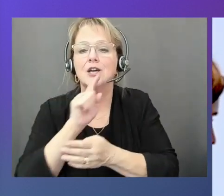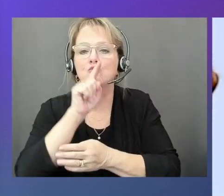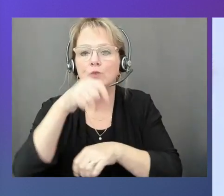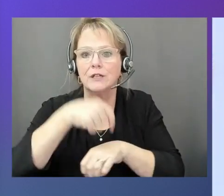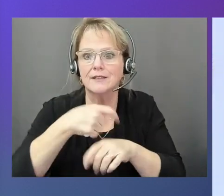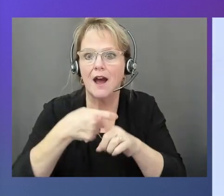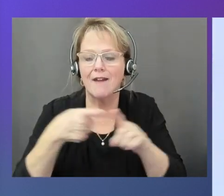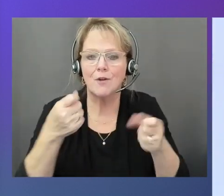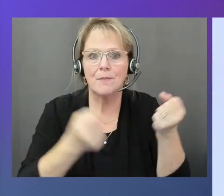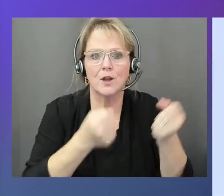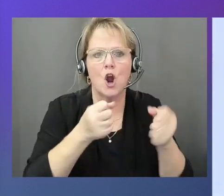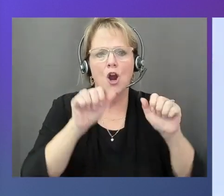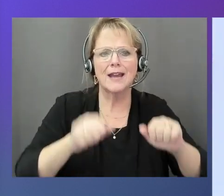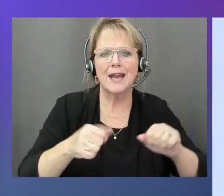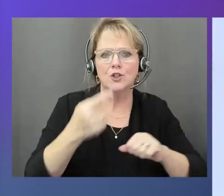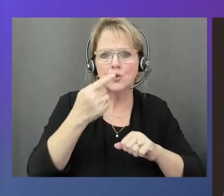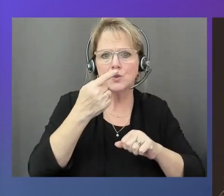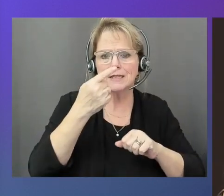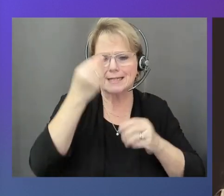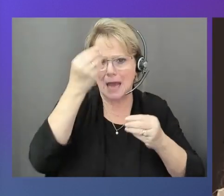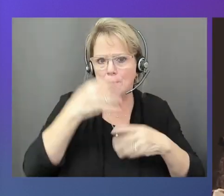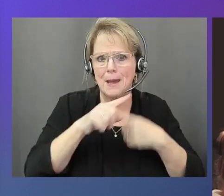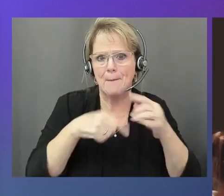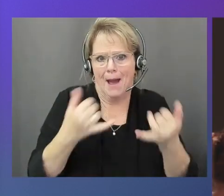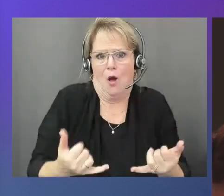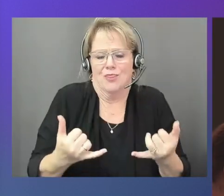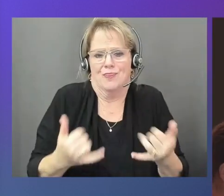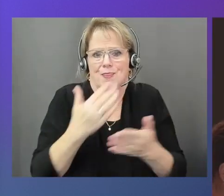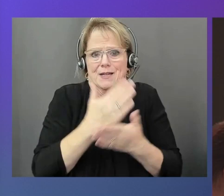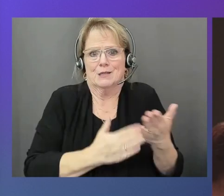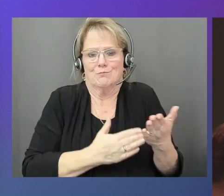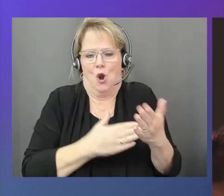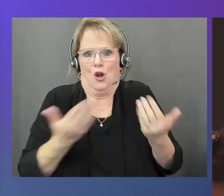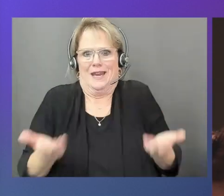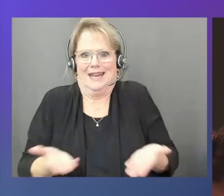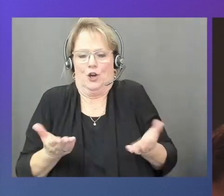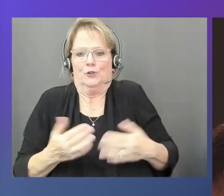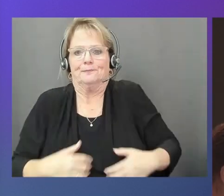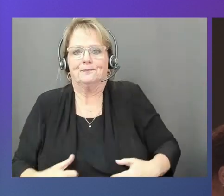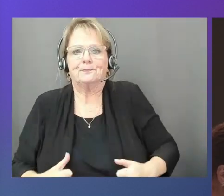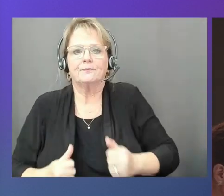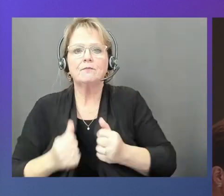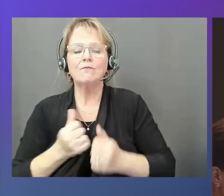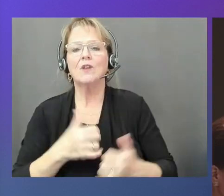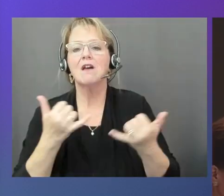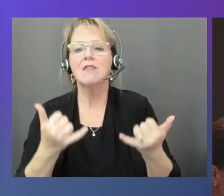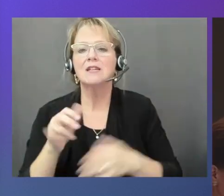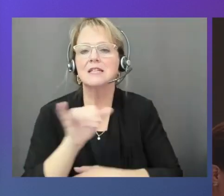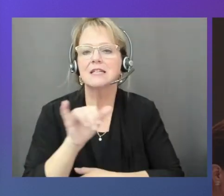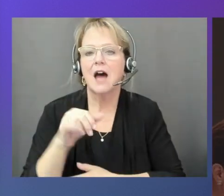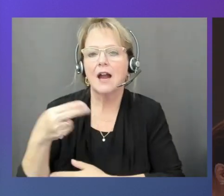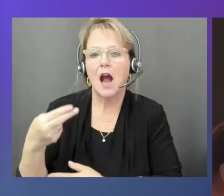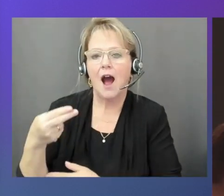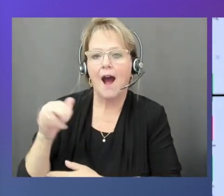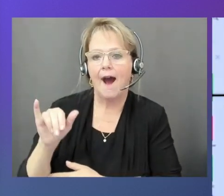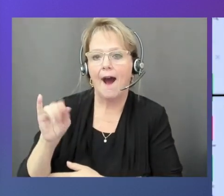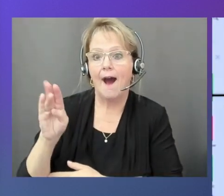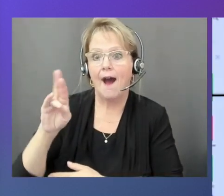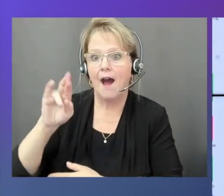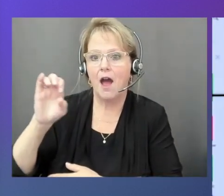this path here? Right. So this path is like a hybrid setup between